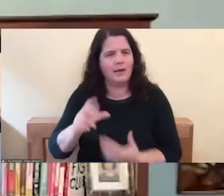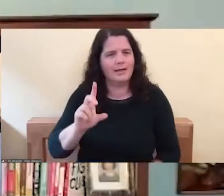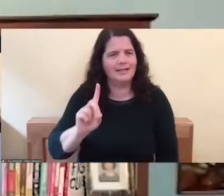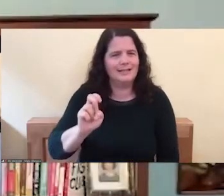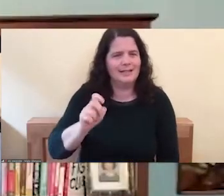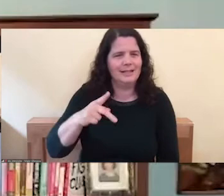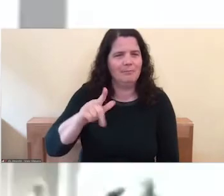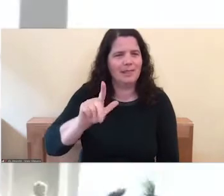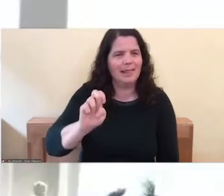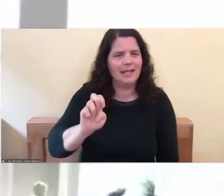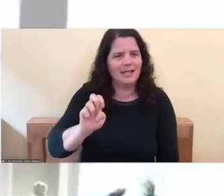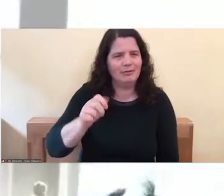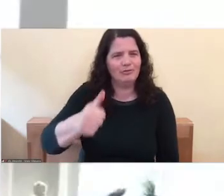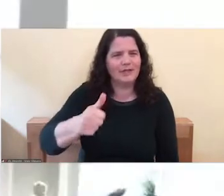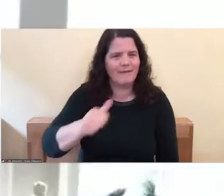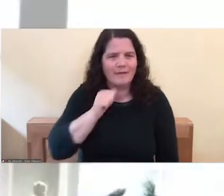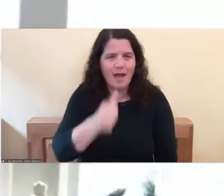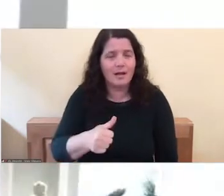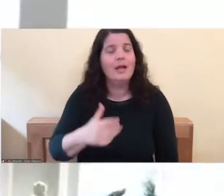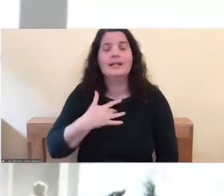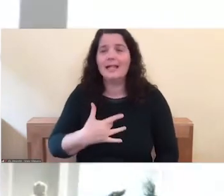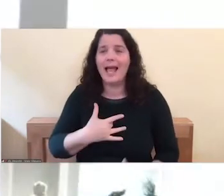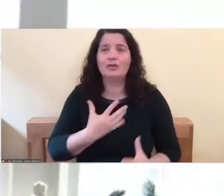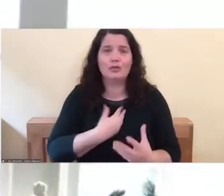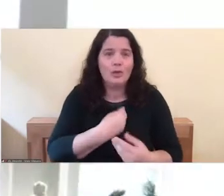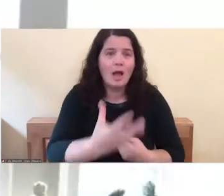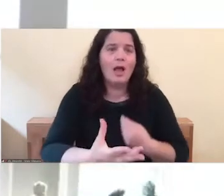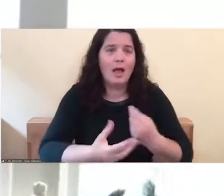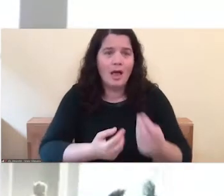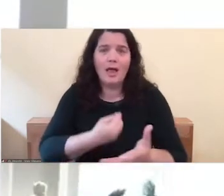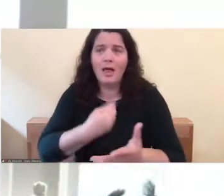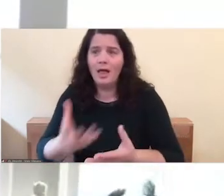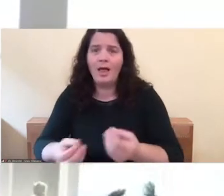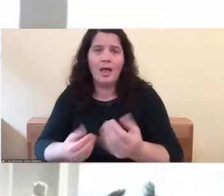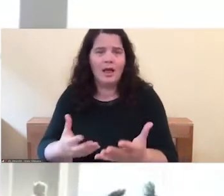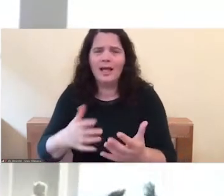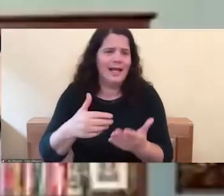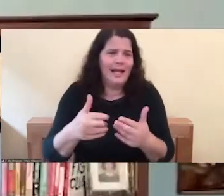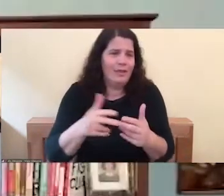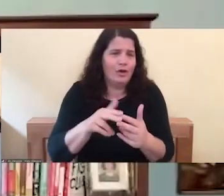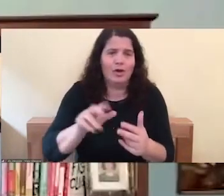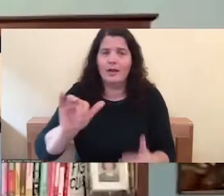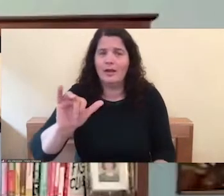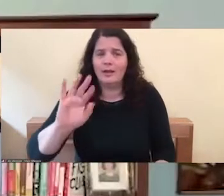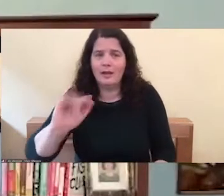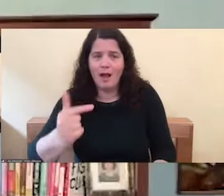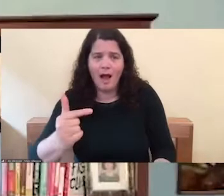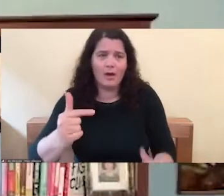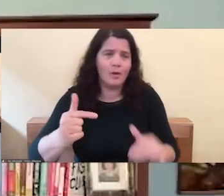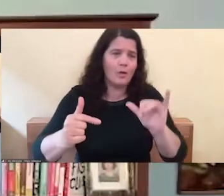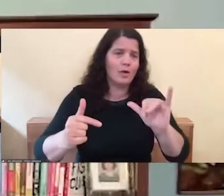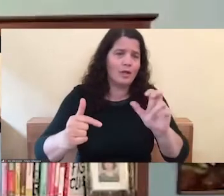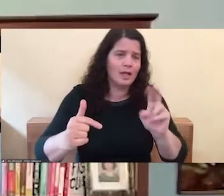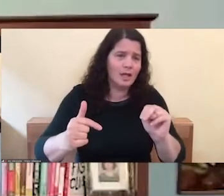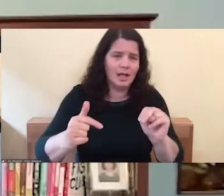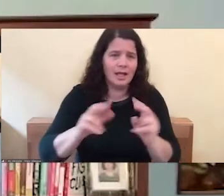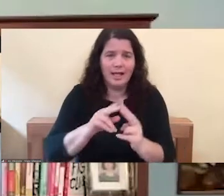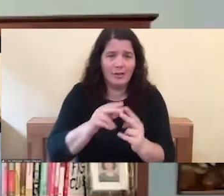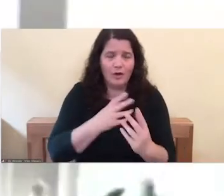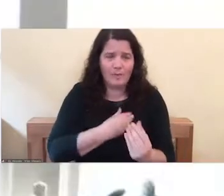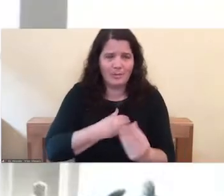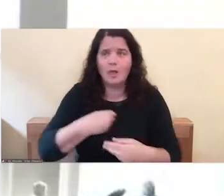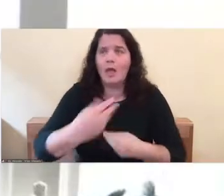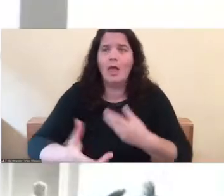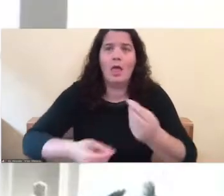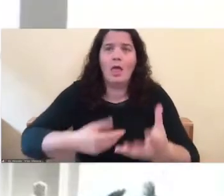a lot of times you're just always aiming it outward, whether it's yang compassion or yin compassion. Yes. But you can turn it towards